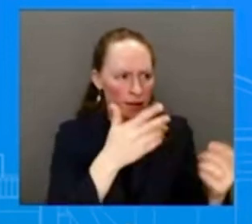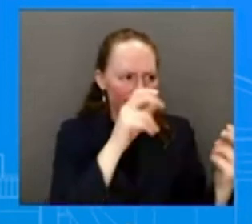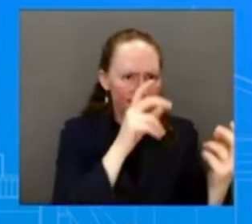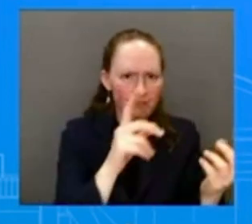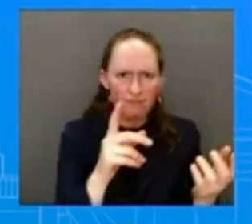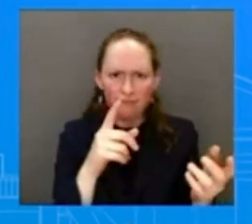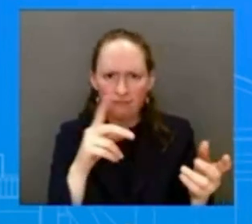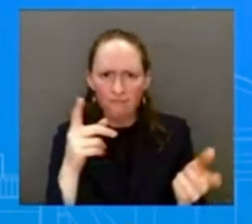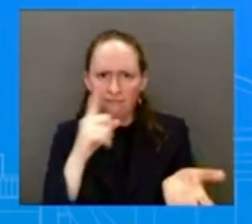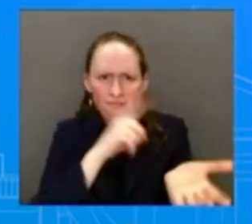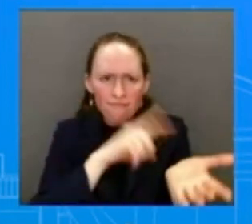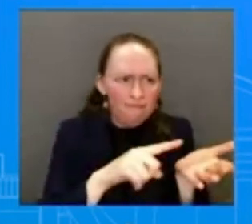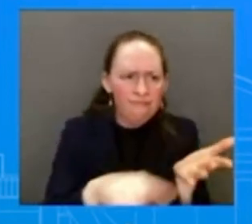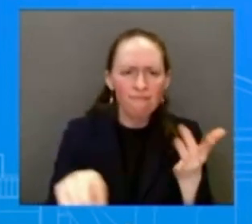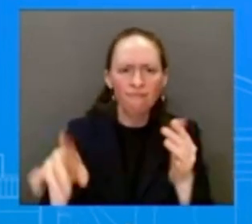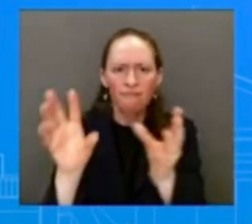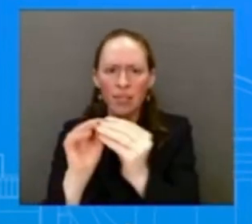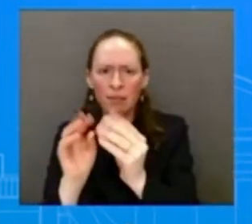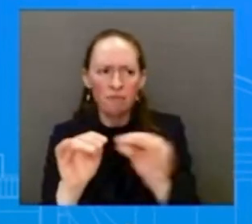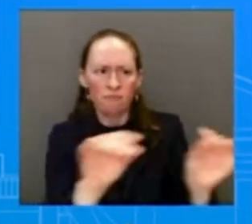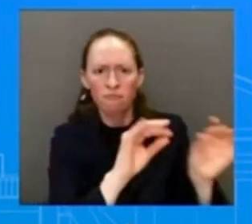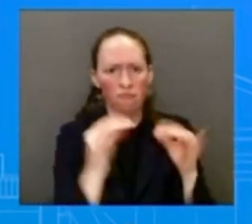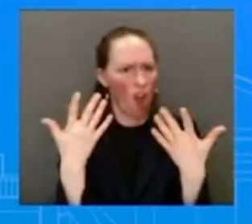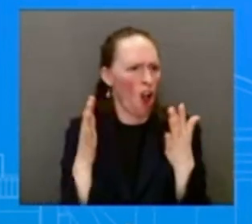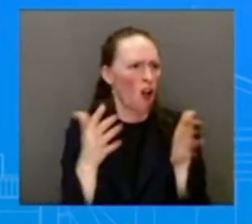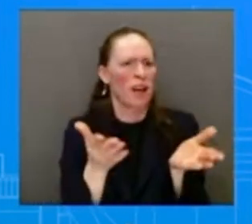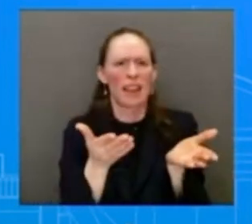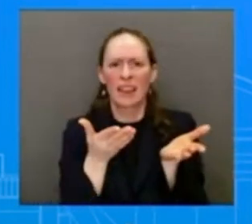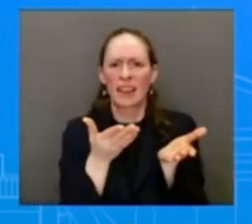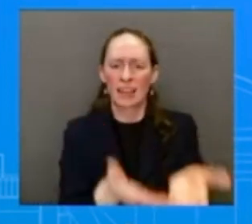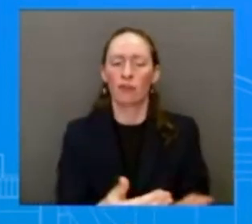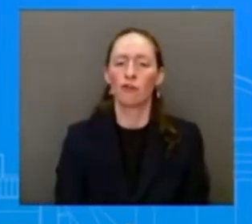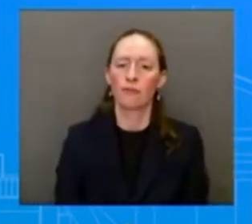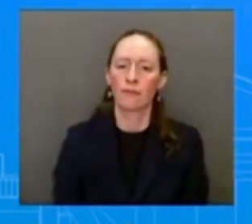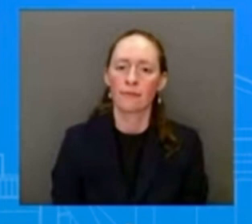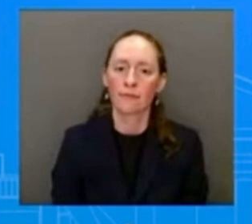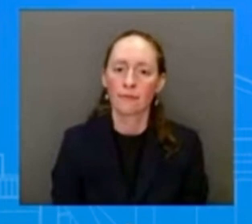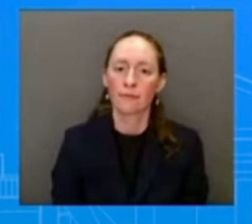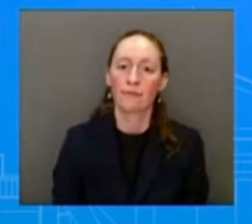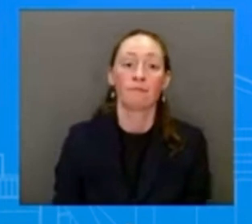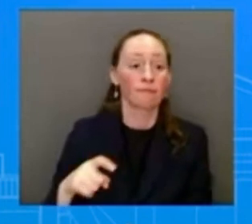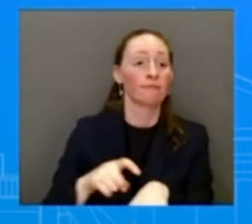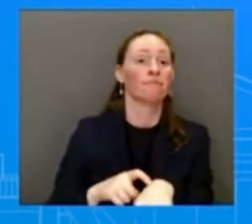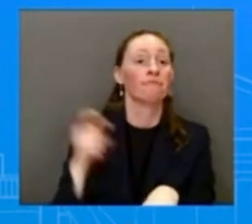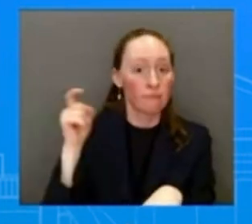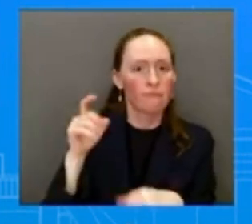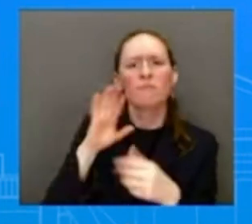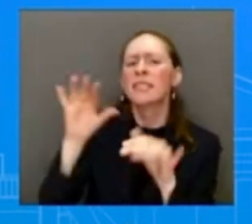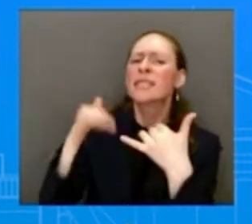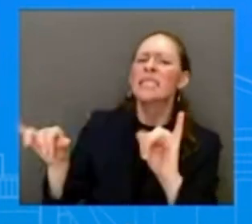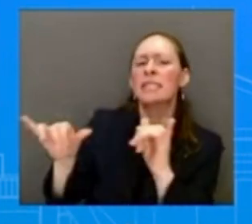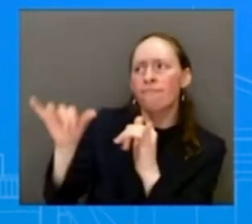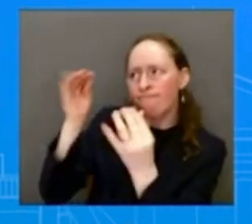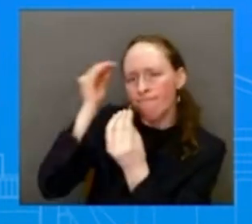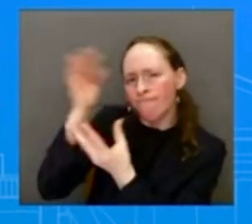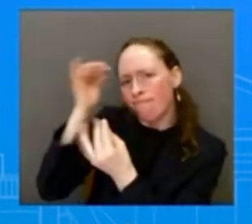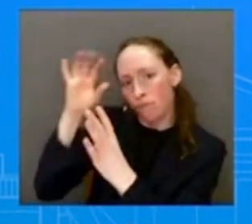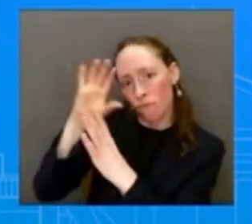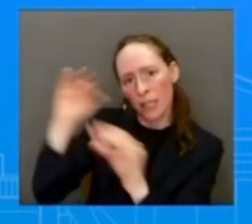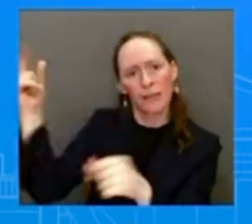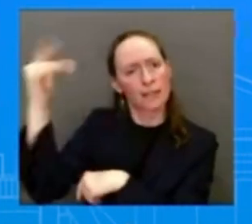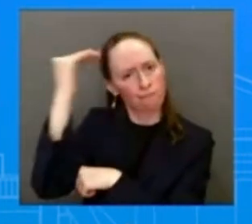to be updated over the next couple of days. And so this is something that we are taking very seriously.